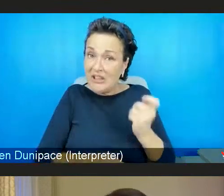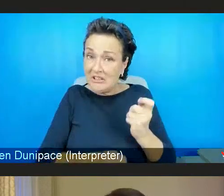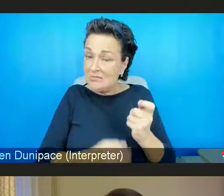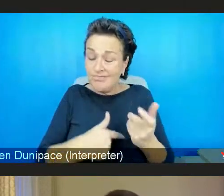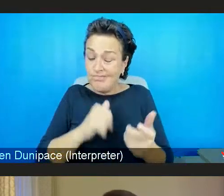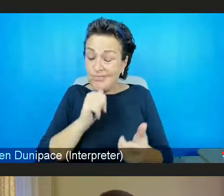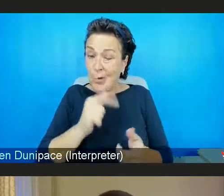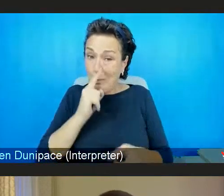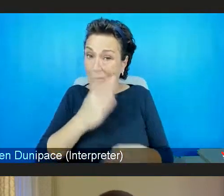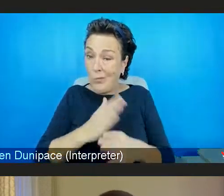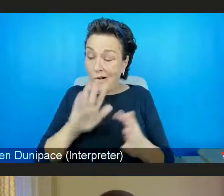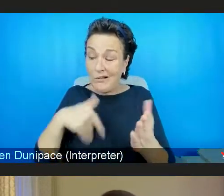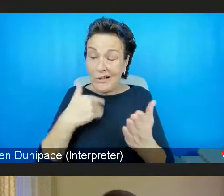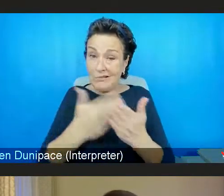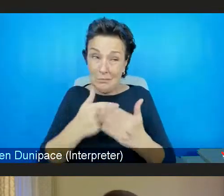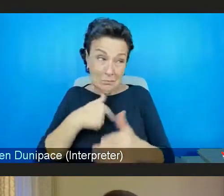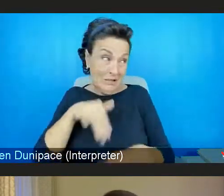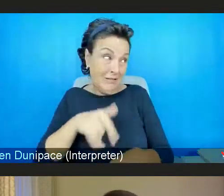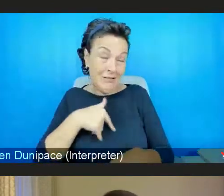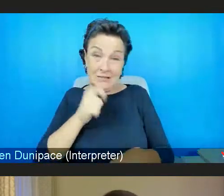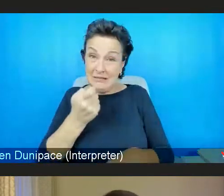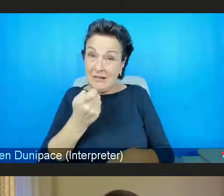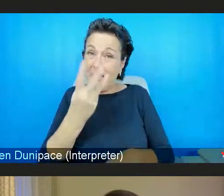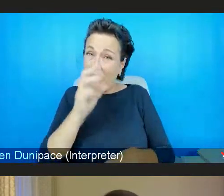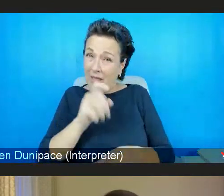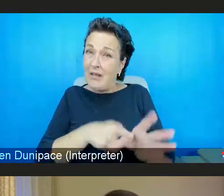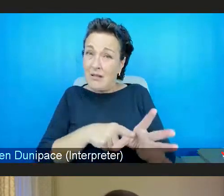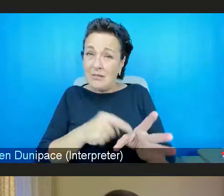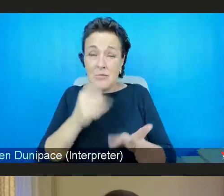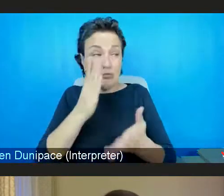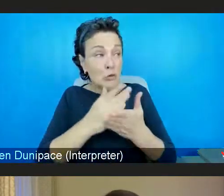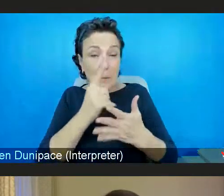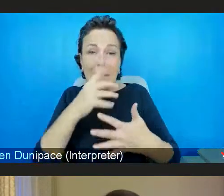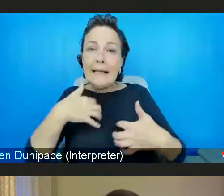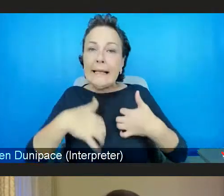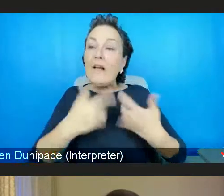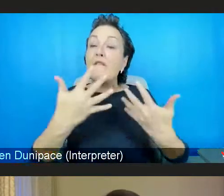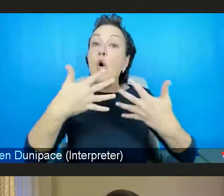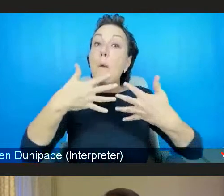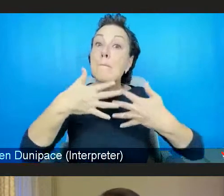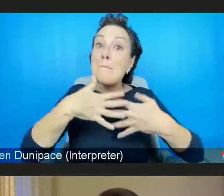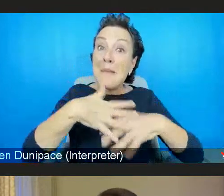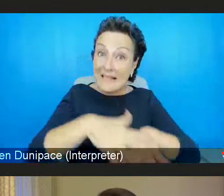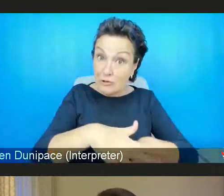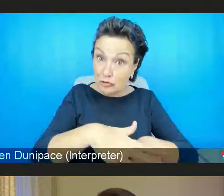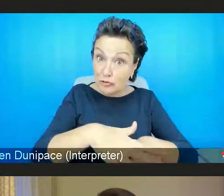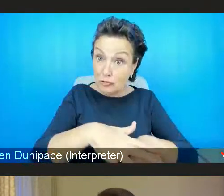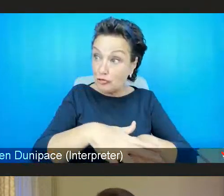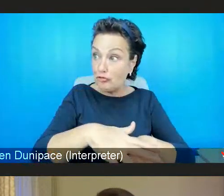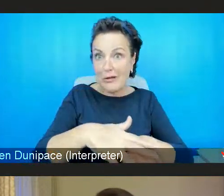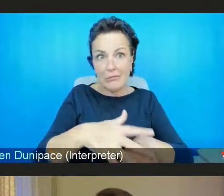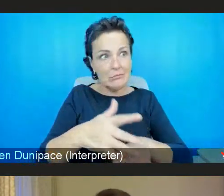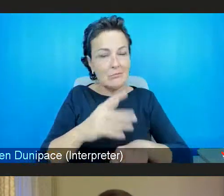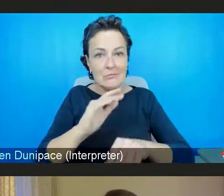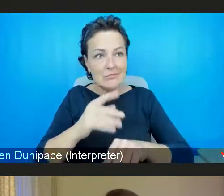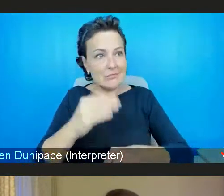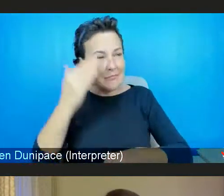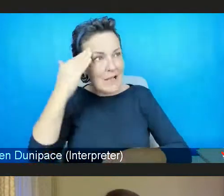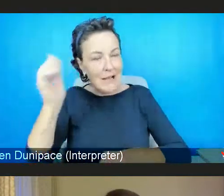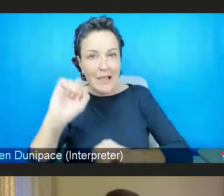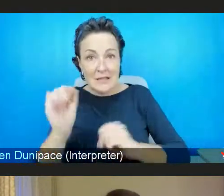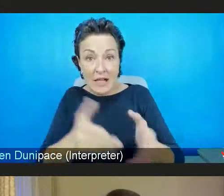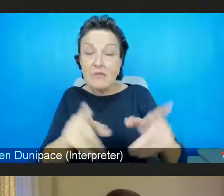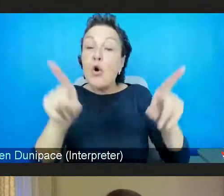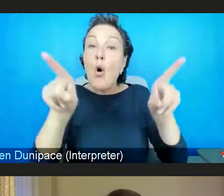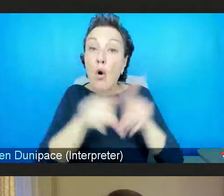nearly 30 years. So we would be really keen for the mainstream and decision makers to work with us and organisations with us to